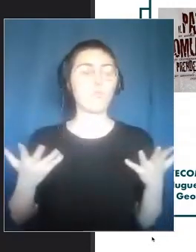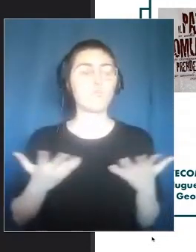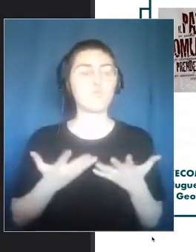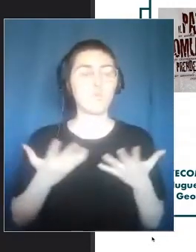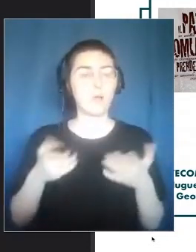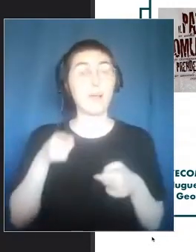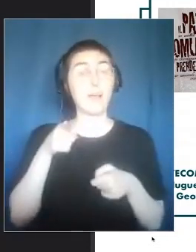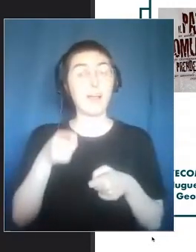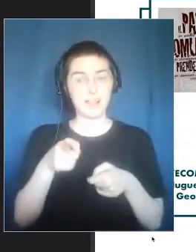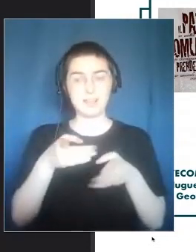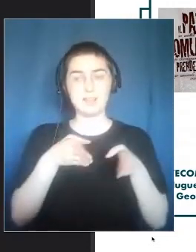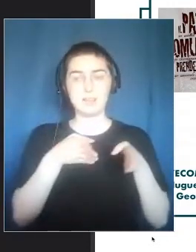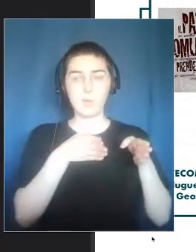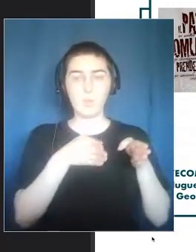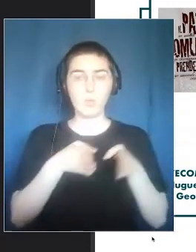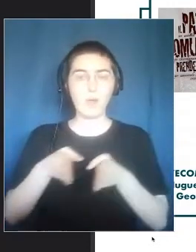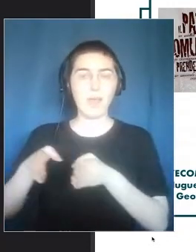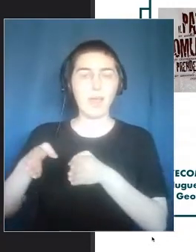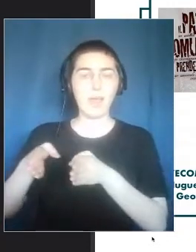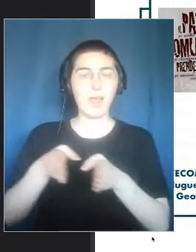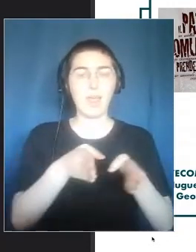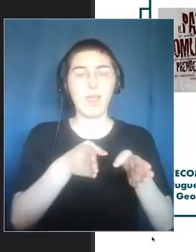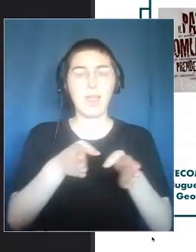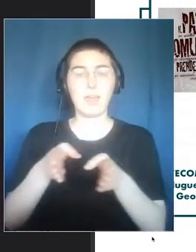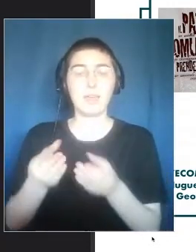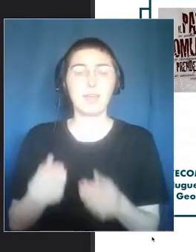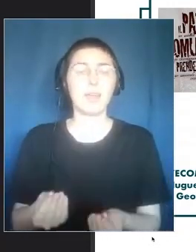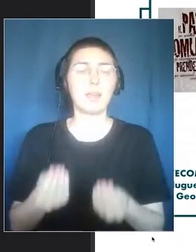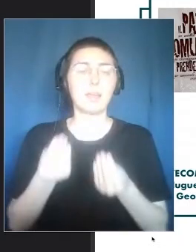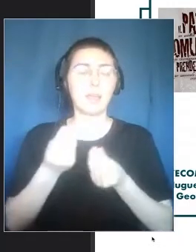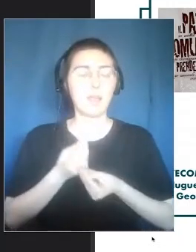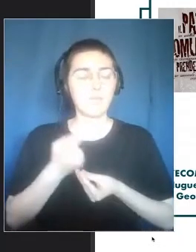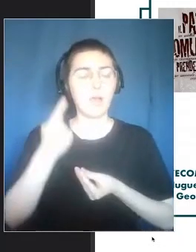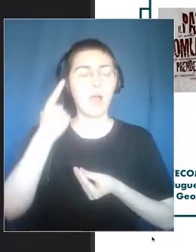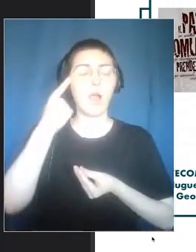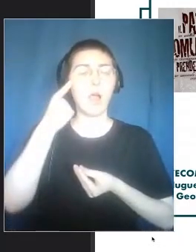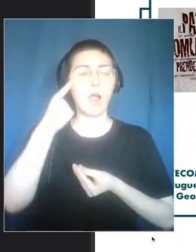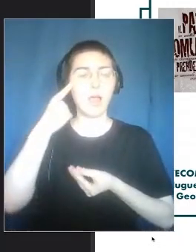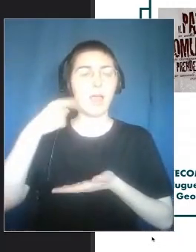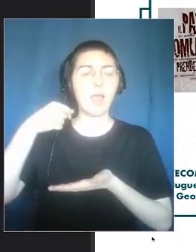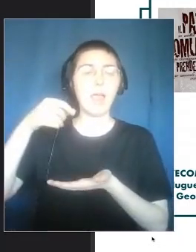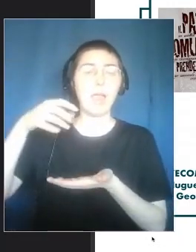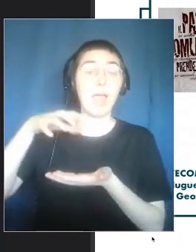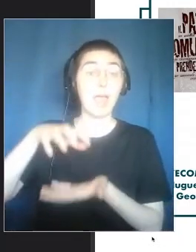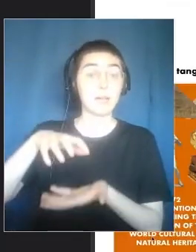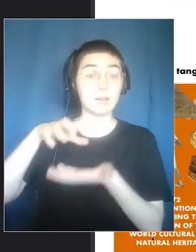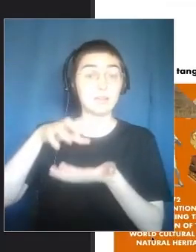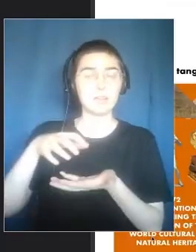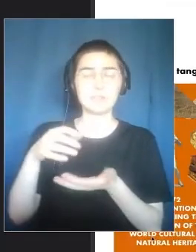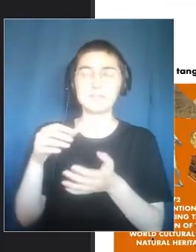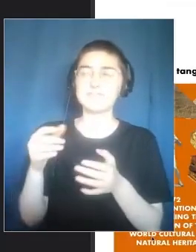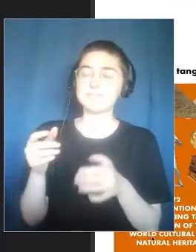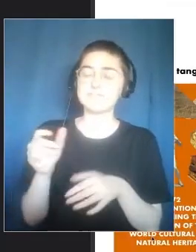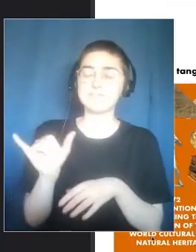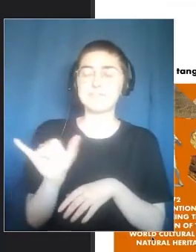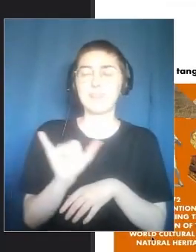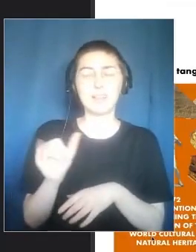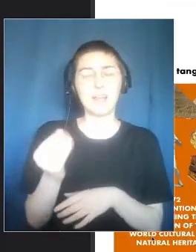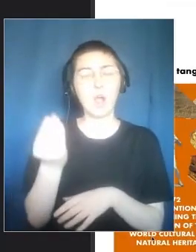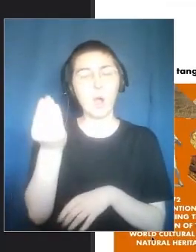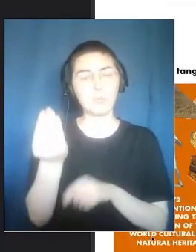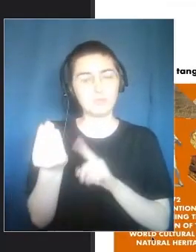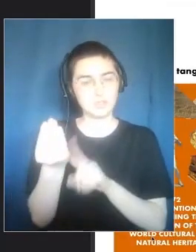is this path from the idea of tangible heritage